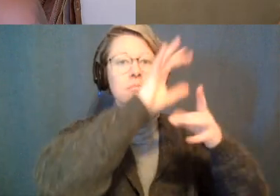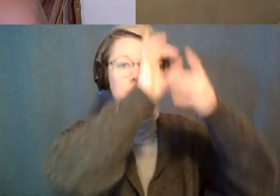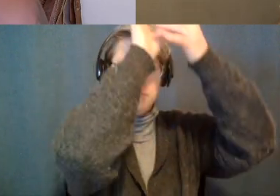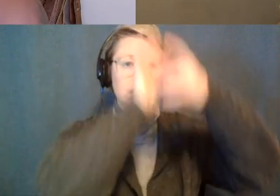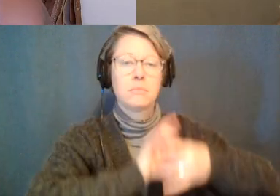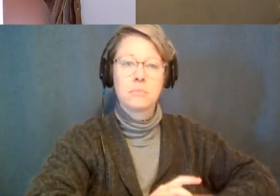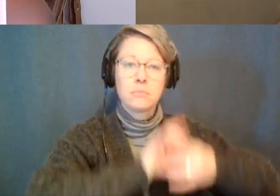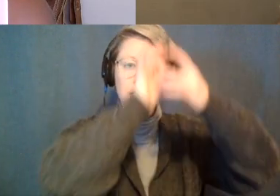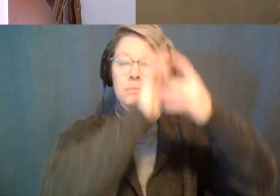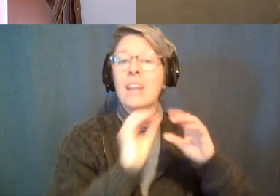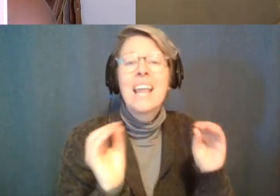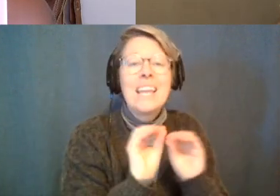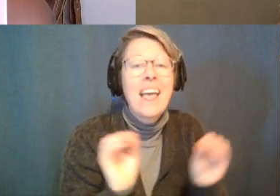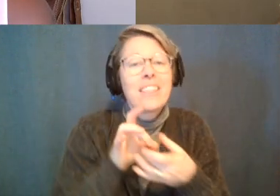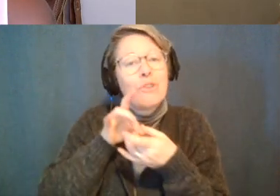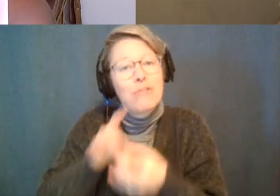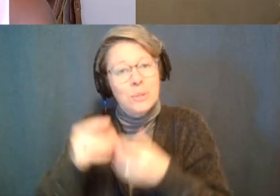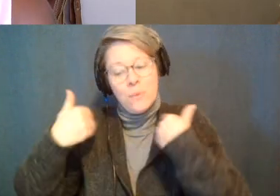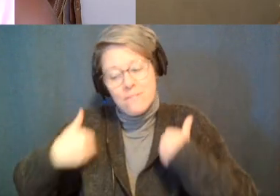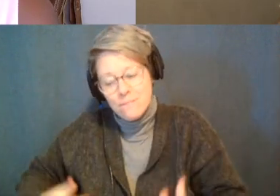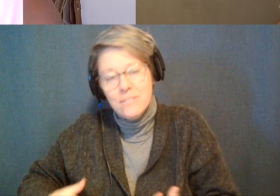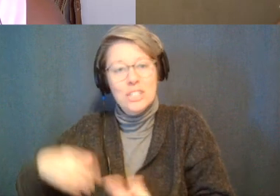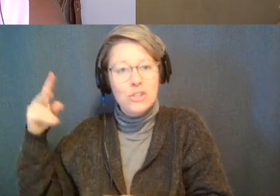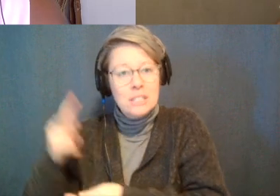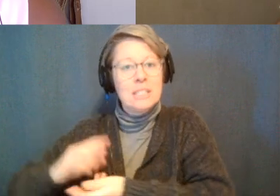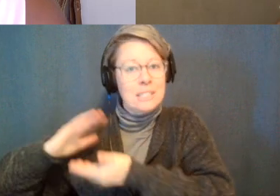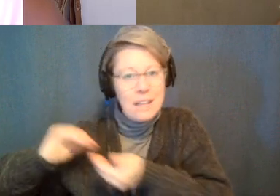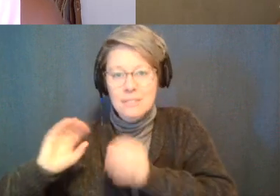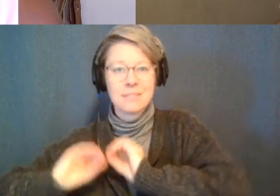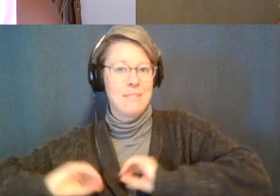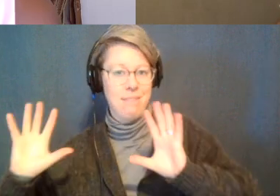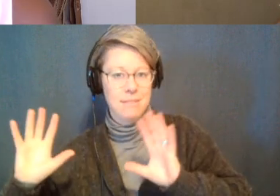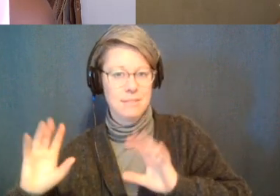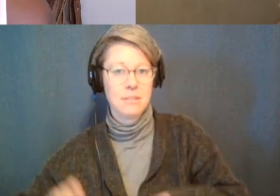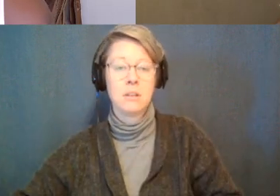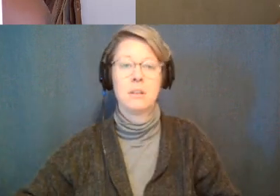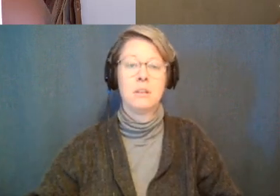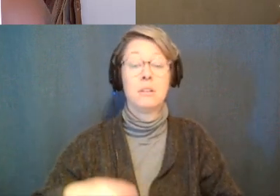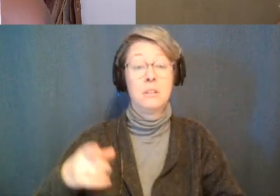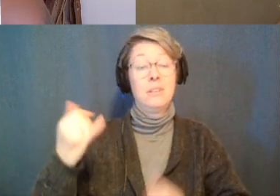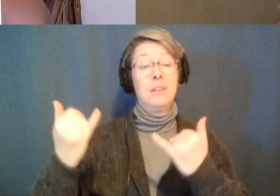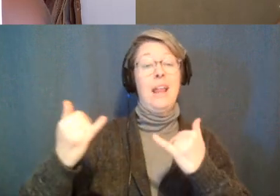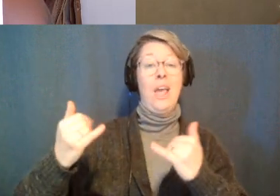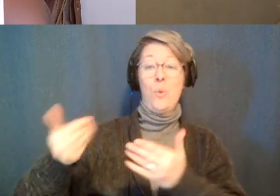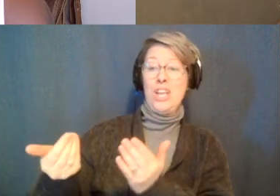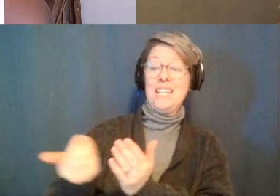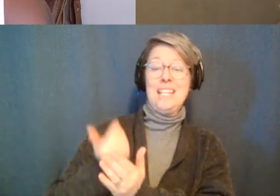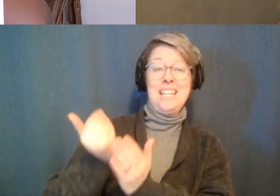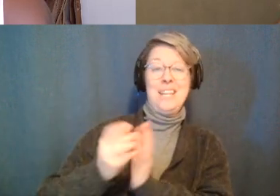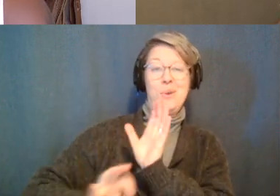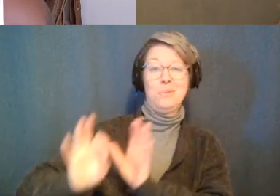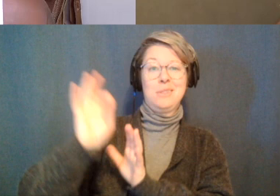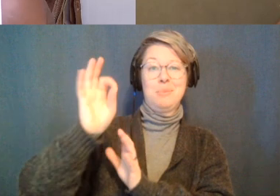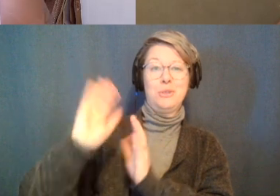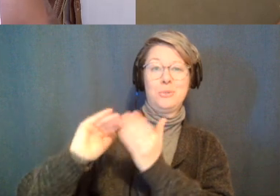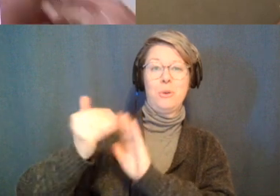but it was nothing about physical sex what's branded tantra has been the neo-spiritual community about